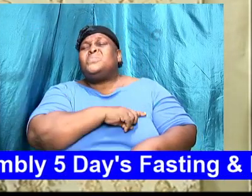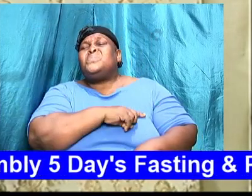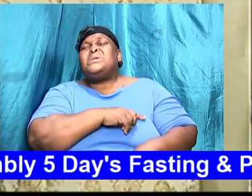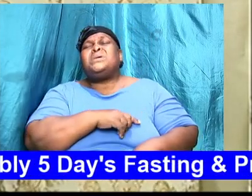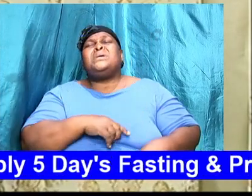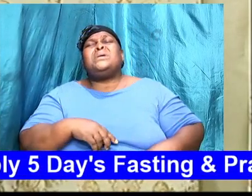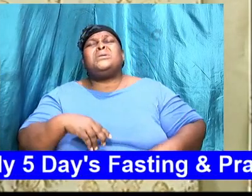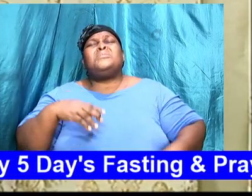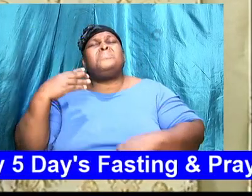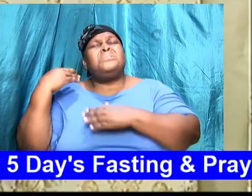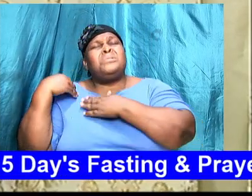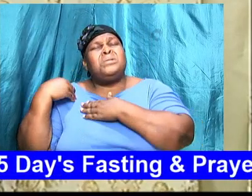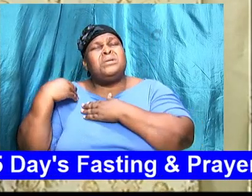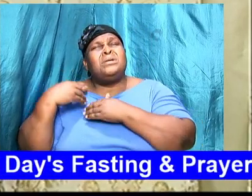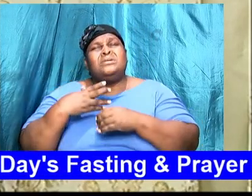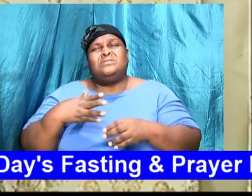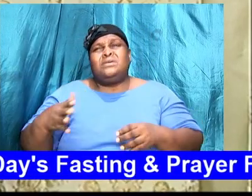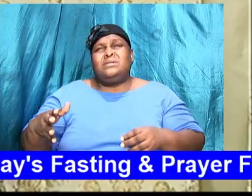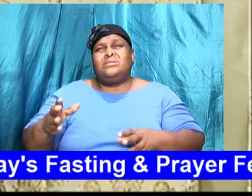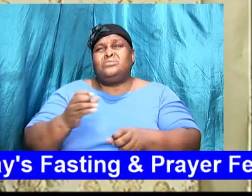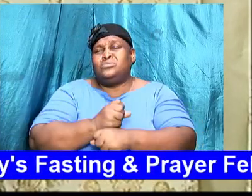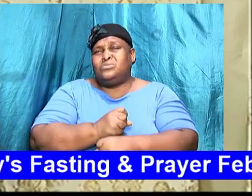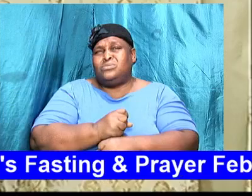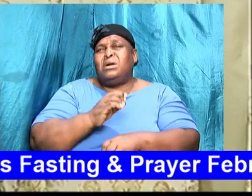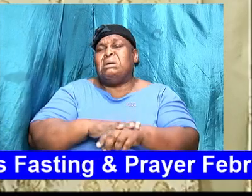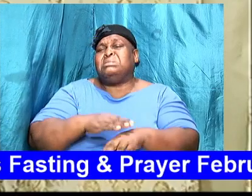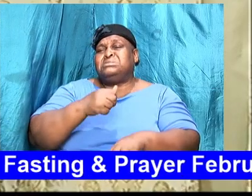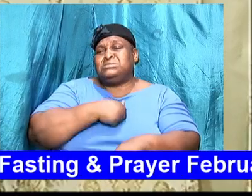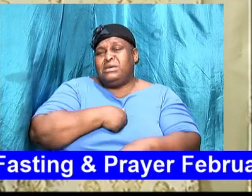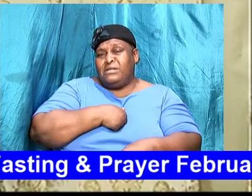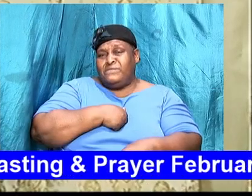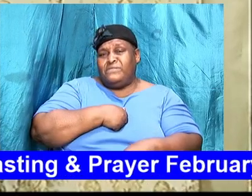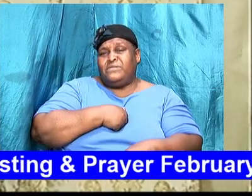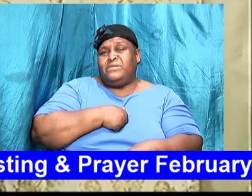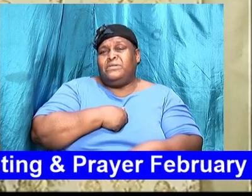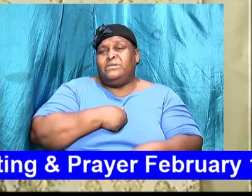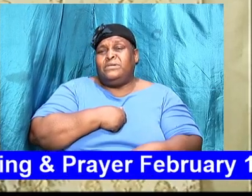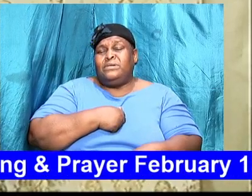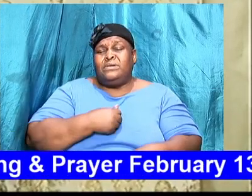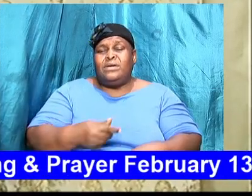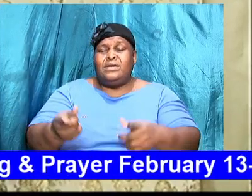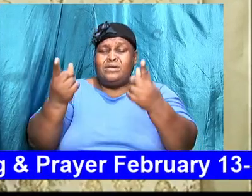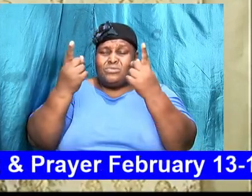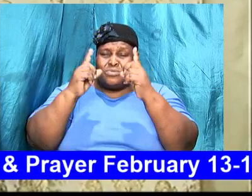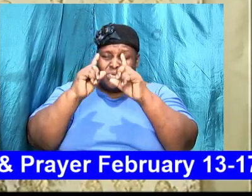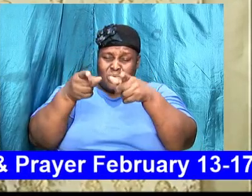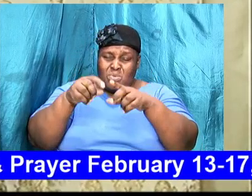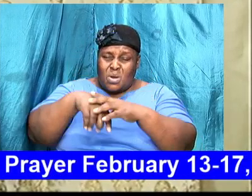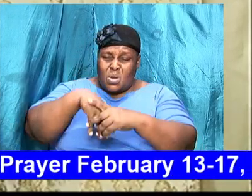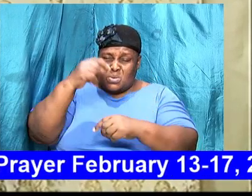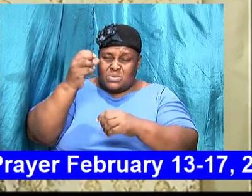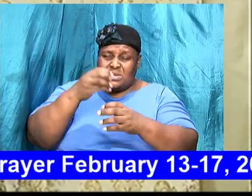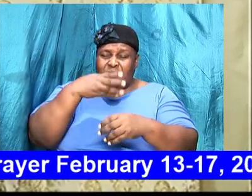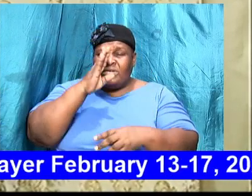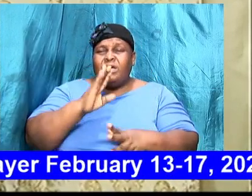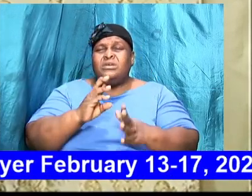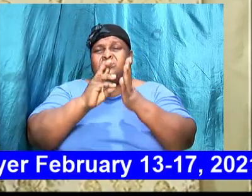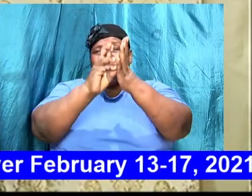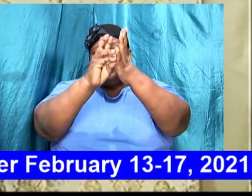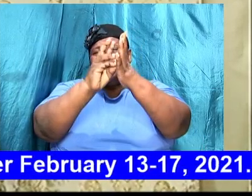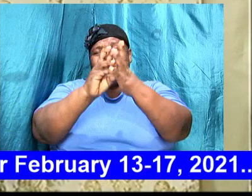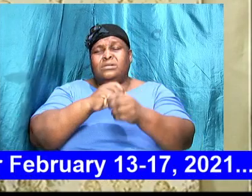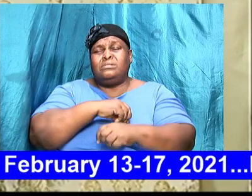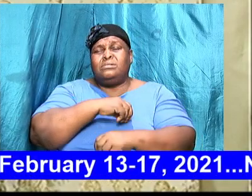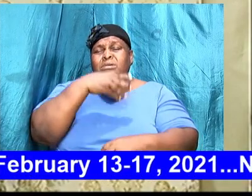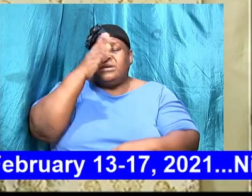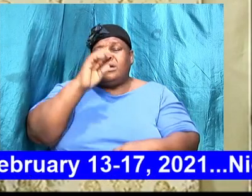we took up the thing on our own self. And we come outside of God's will. God's perfect